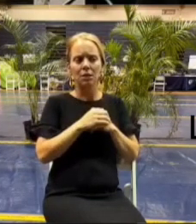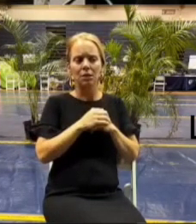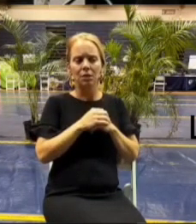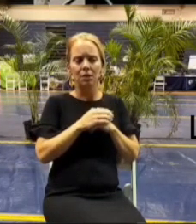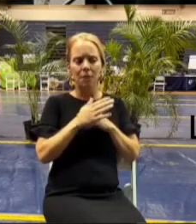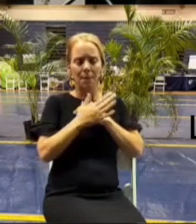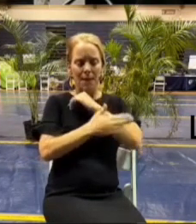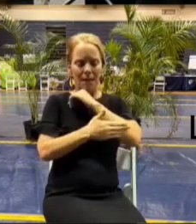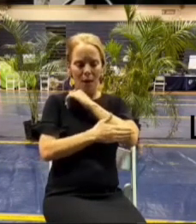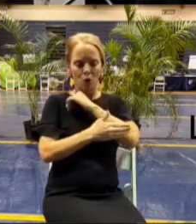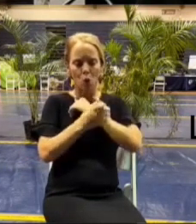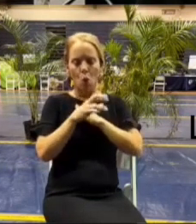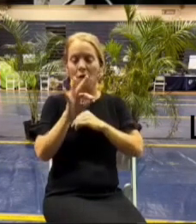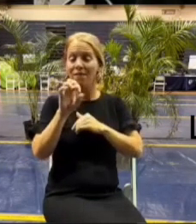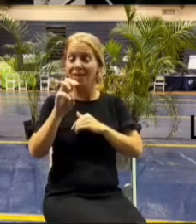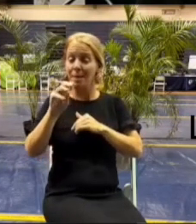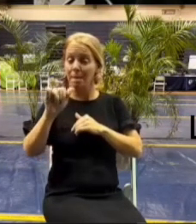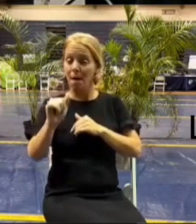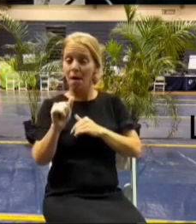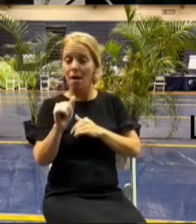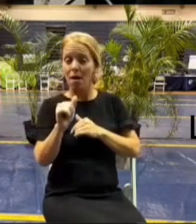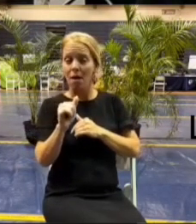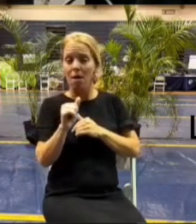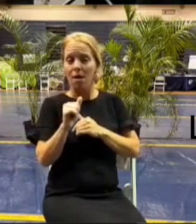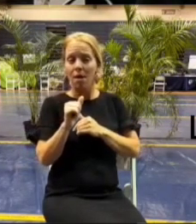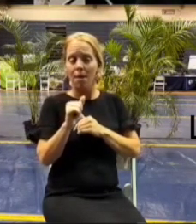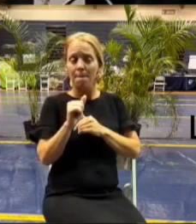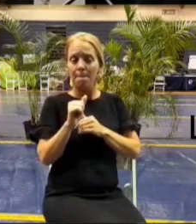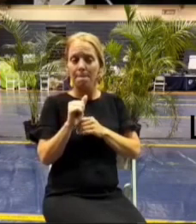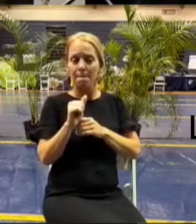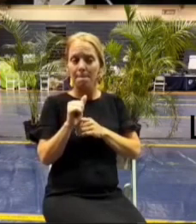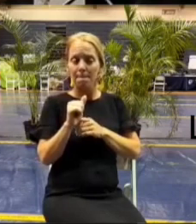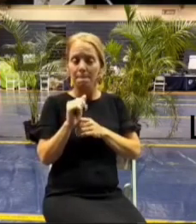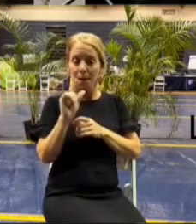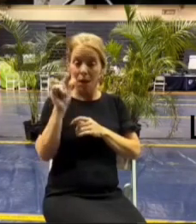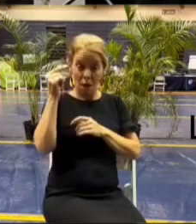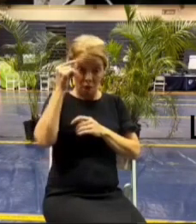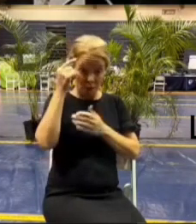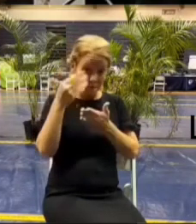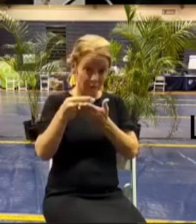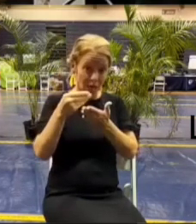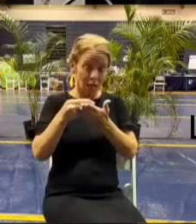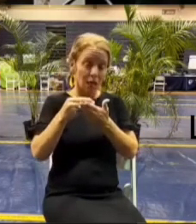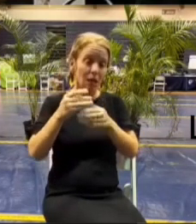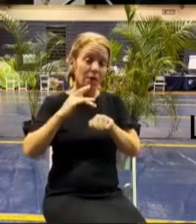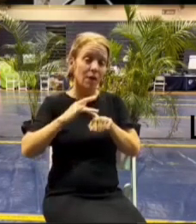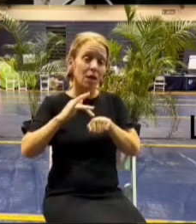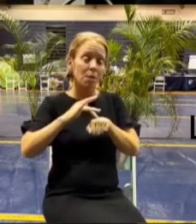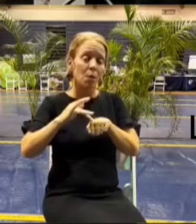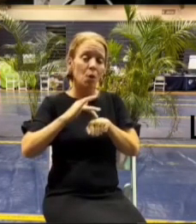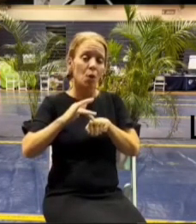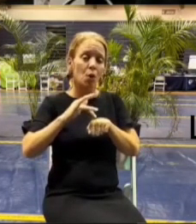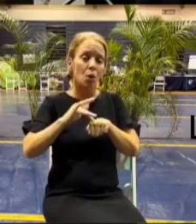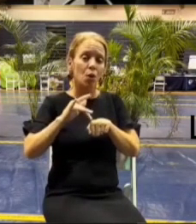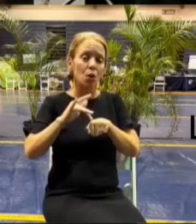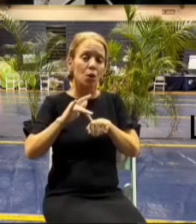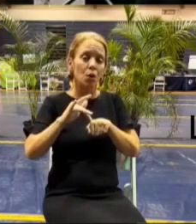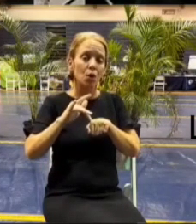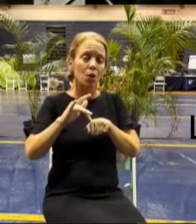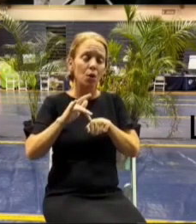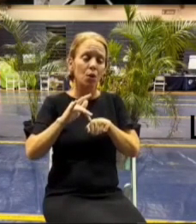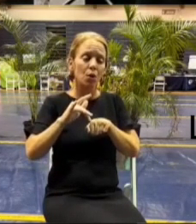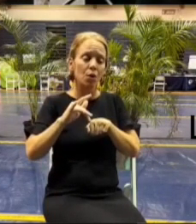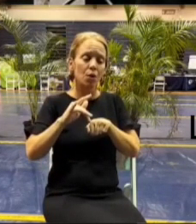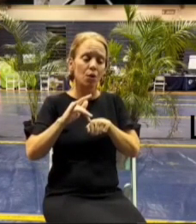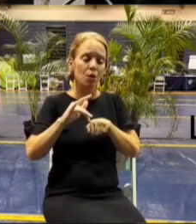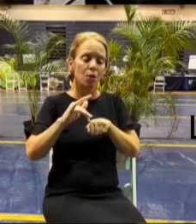or fema i guess is there um government funding available that we could stand the lab up